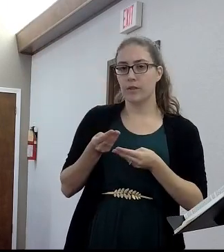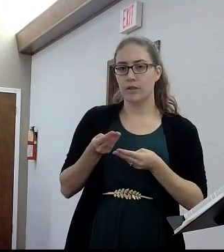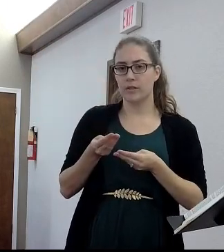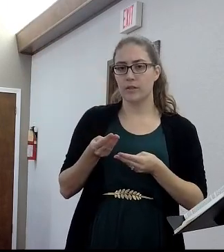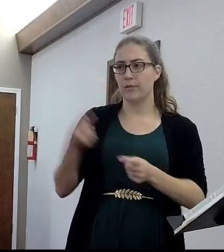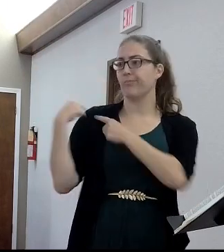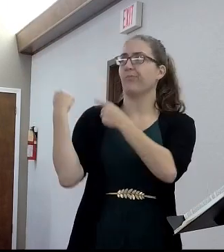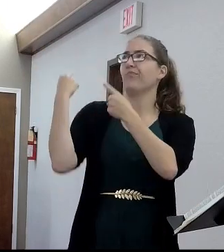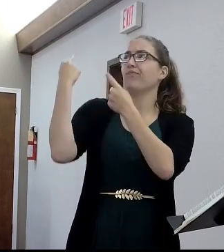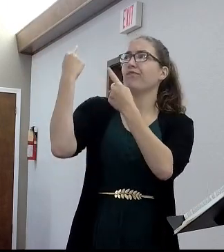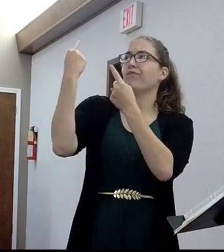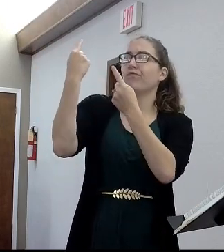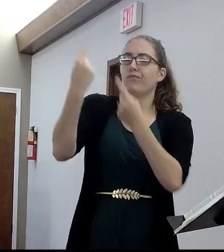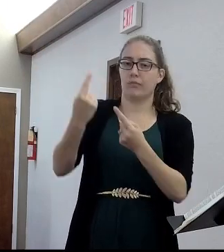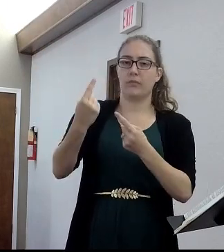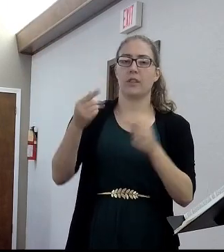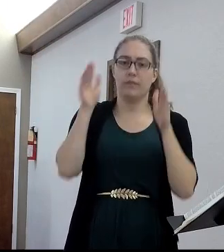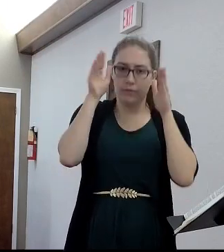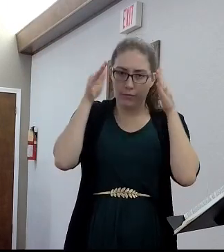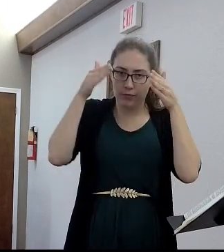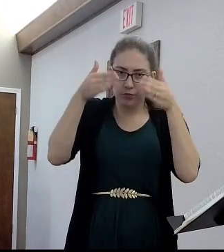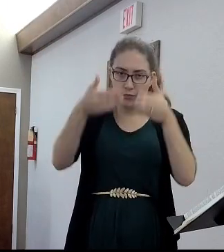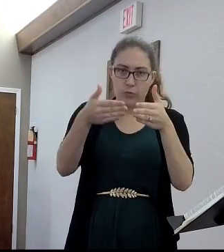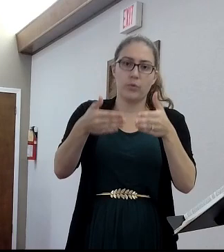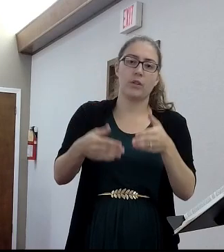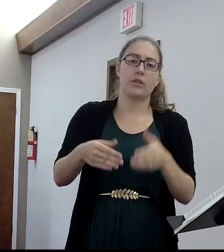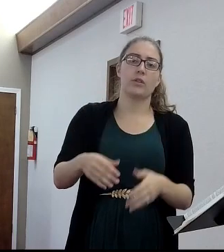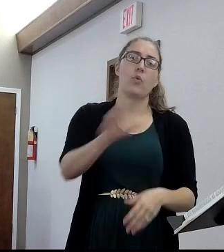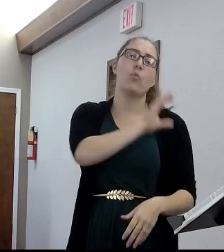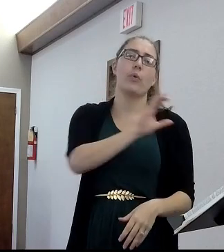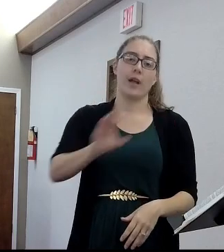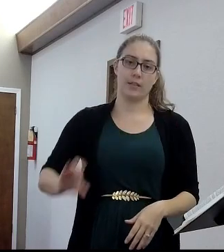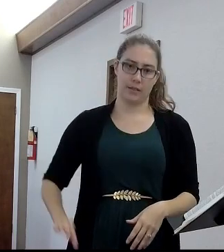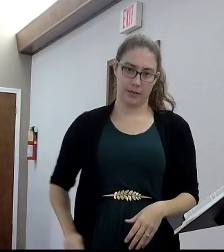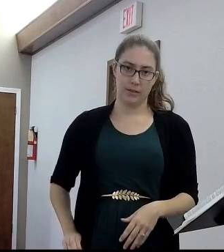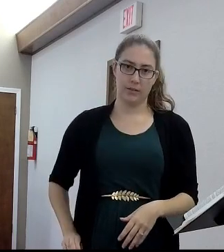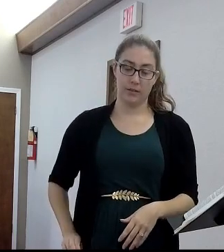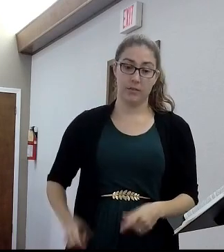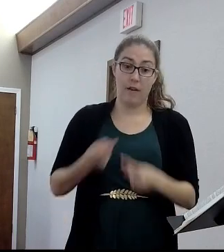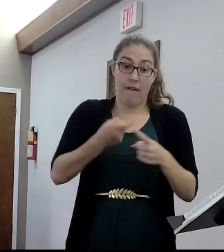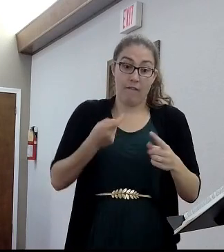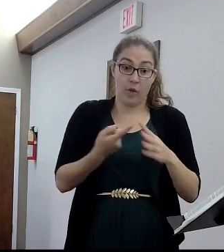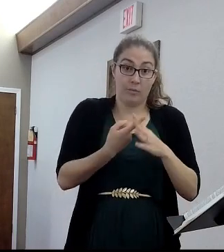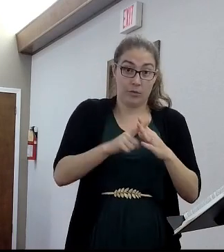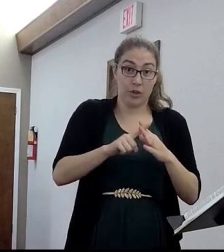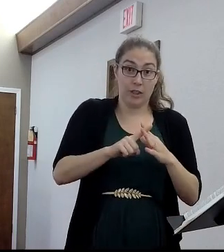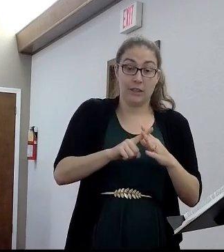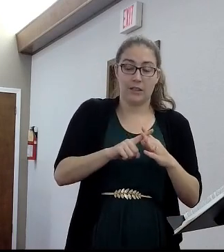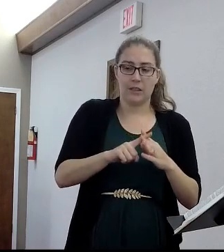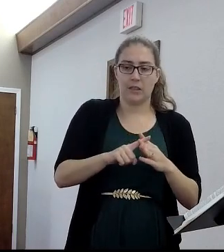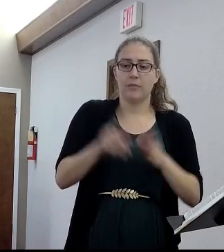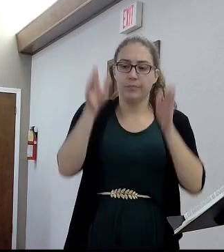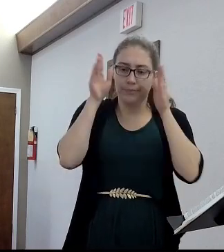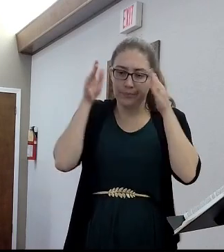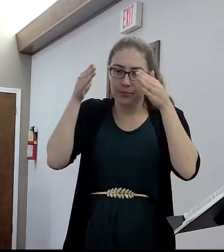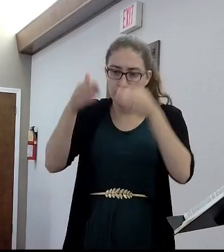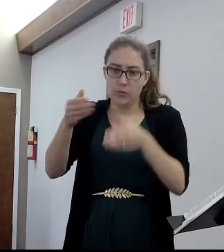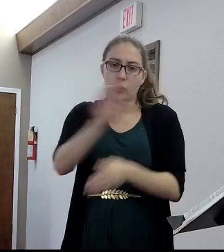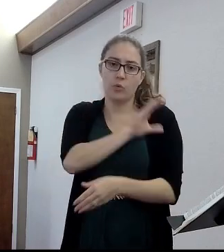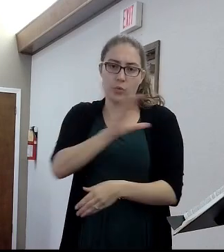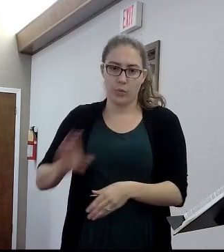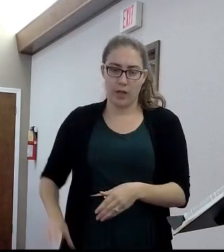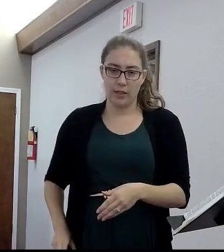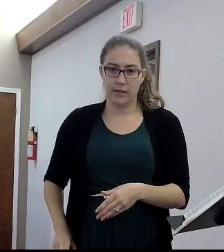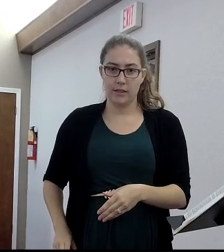It's been from the beginning. Genesis 3.15. It's always been about Christ. And when they left Christ, they left the